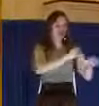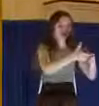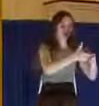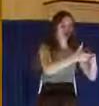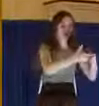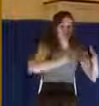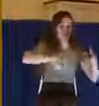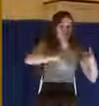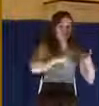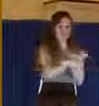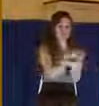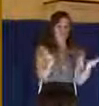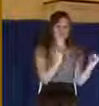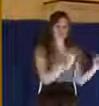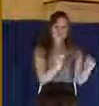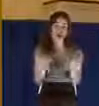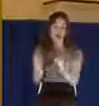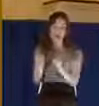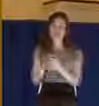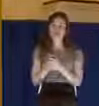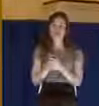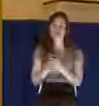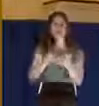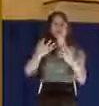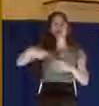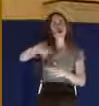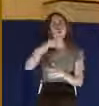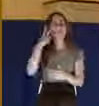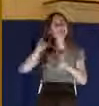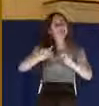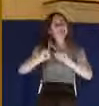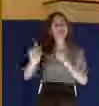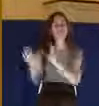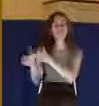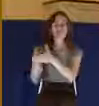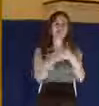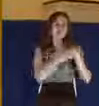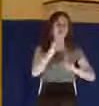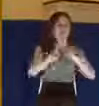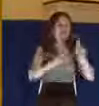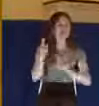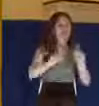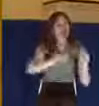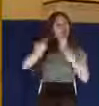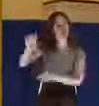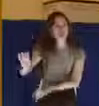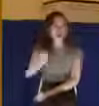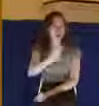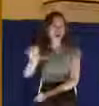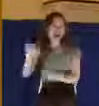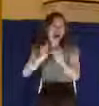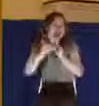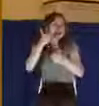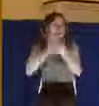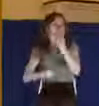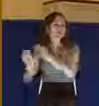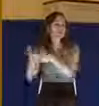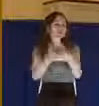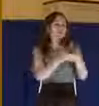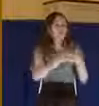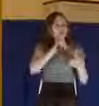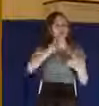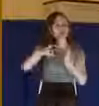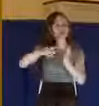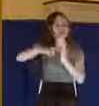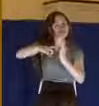from that vantage point. I want you to see the different groups of people that were at the cross and how they represent us. And maybe just maybe